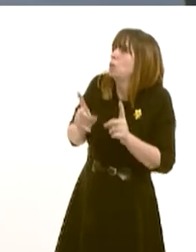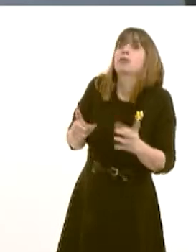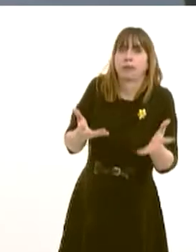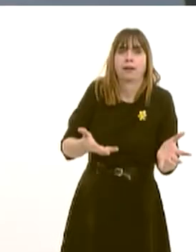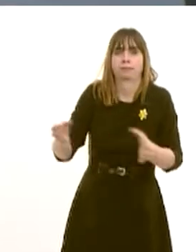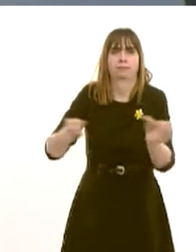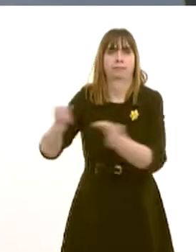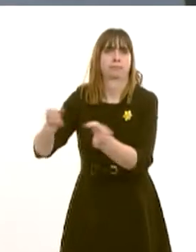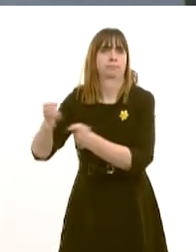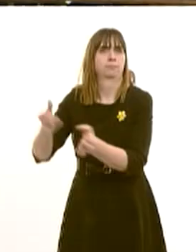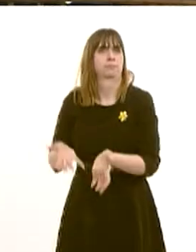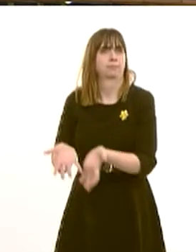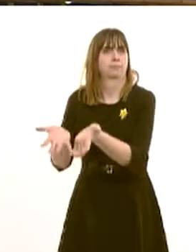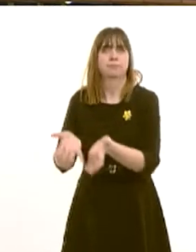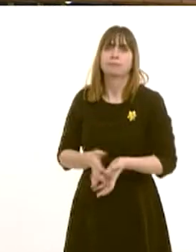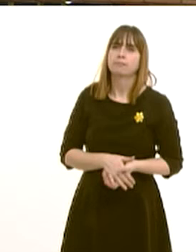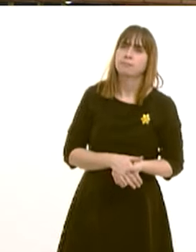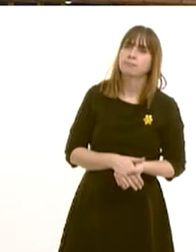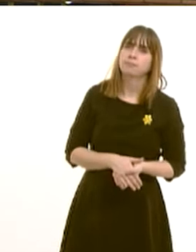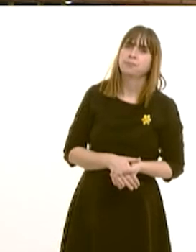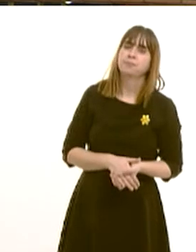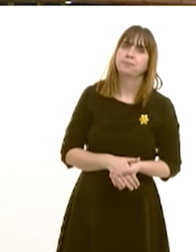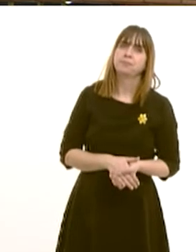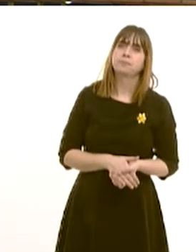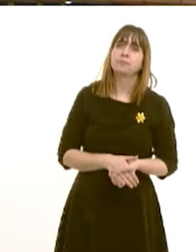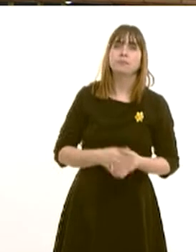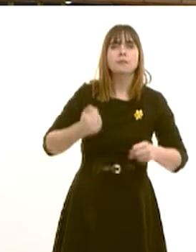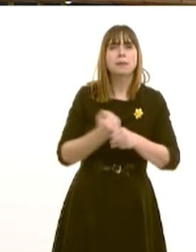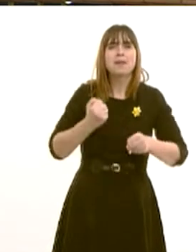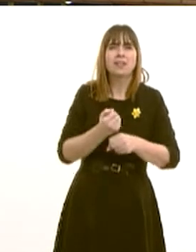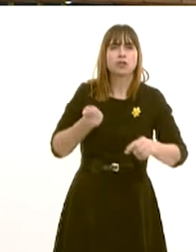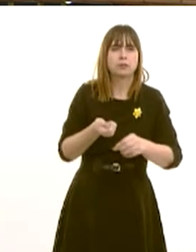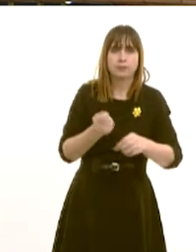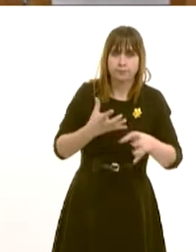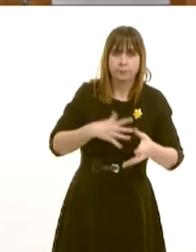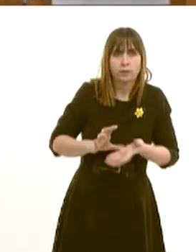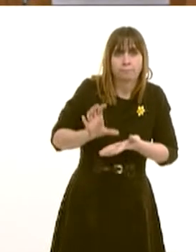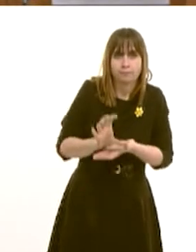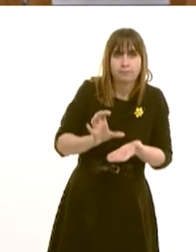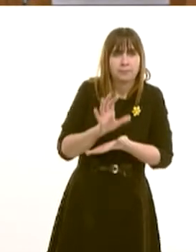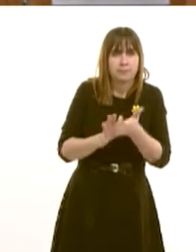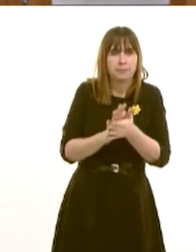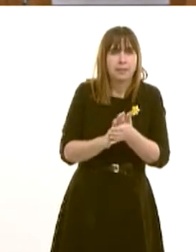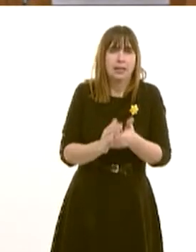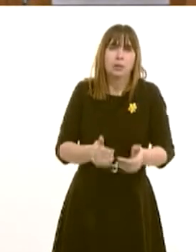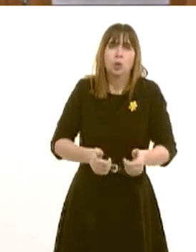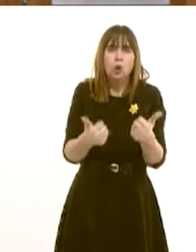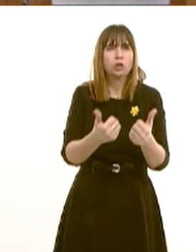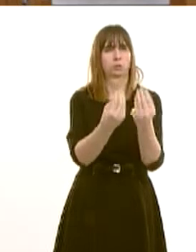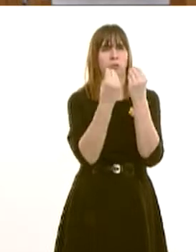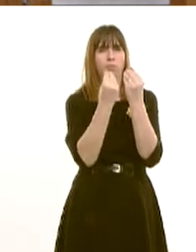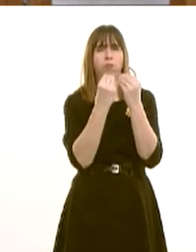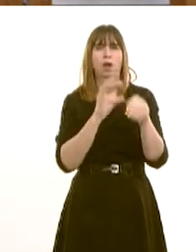Christine Chapman. First Minister, investment in manufacturing brings with it the opportunities for good quality apprenticeships, and I do